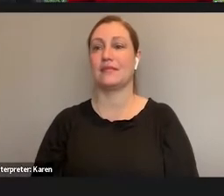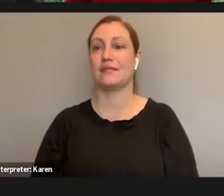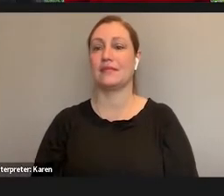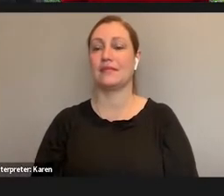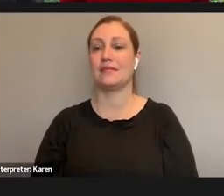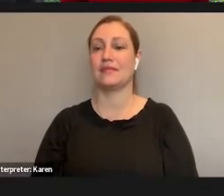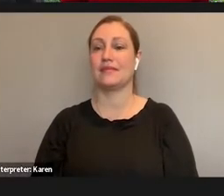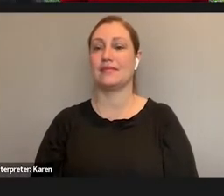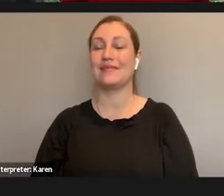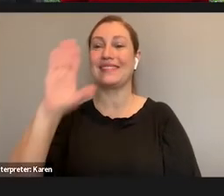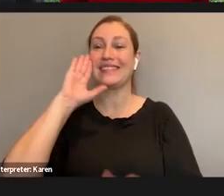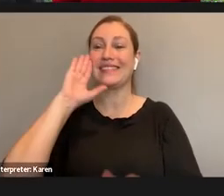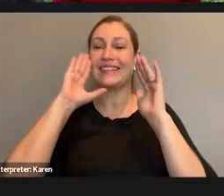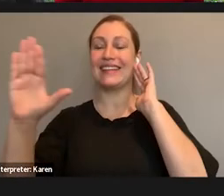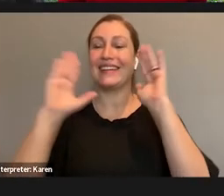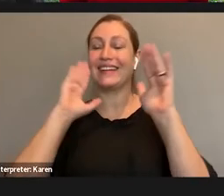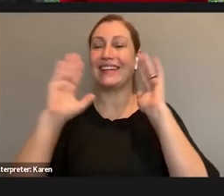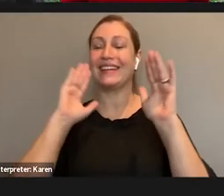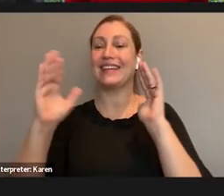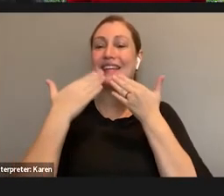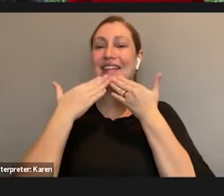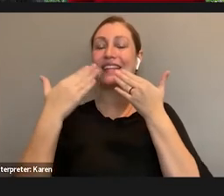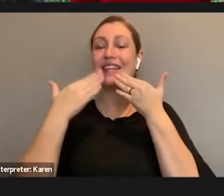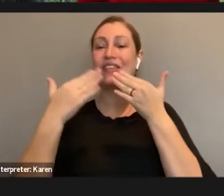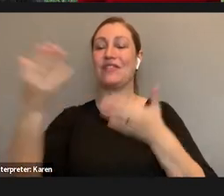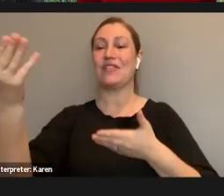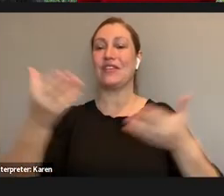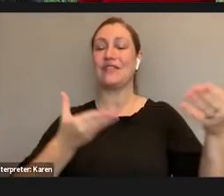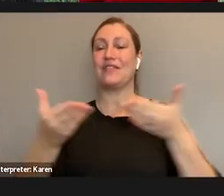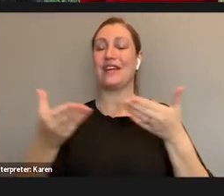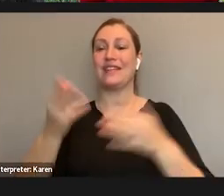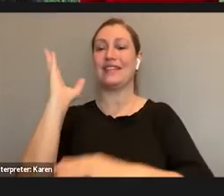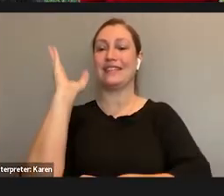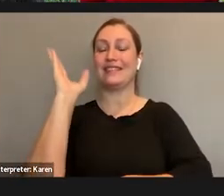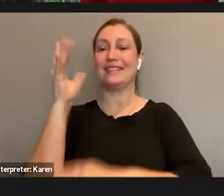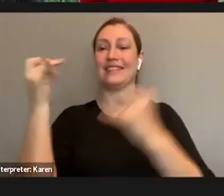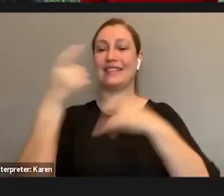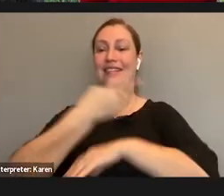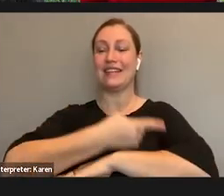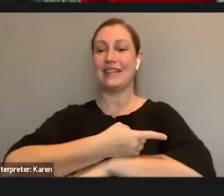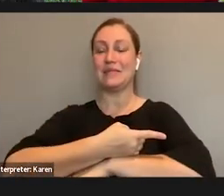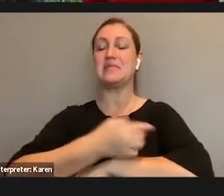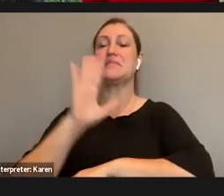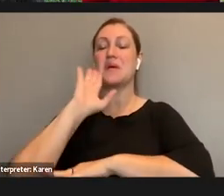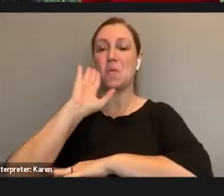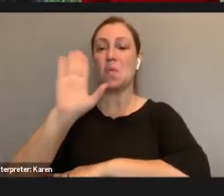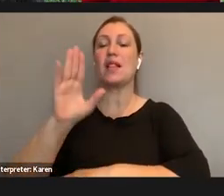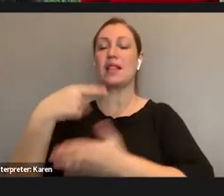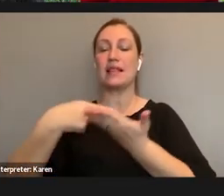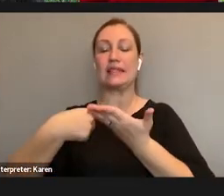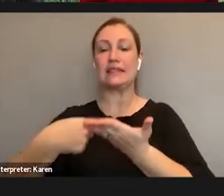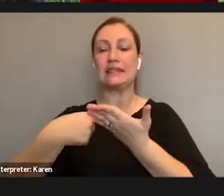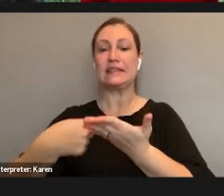Hi, everyone. Thank you for inviting me to speak today. I'm going to talk a little bit about